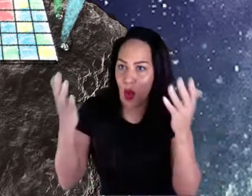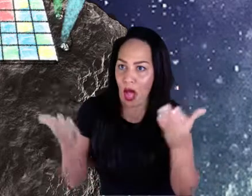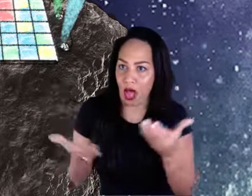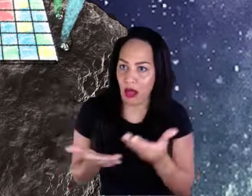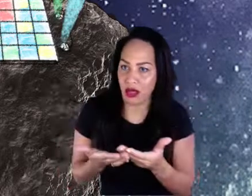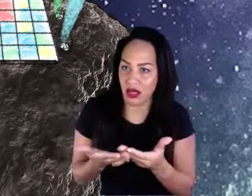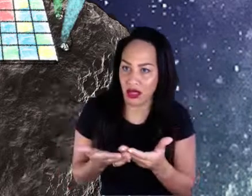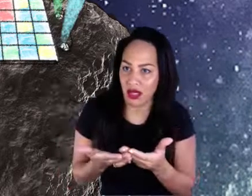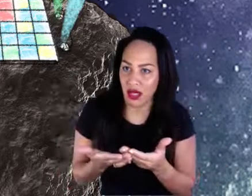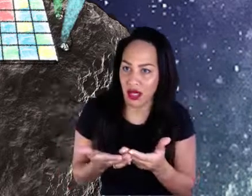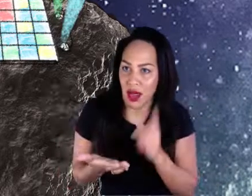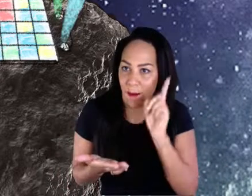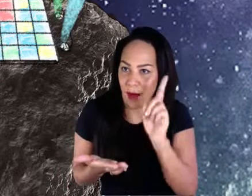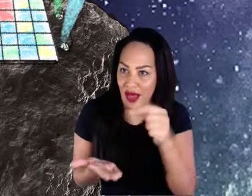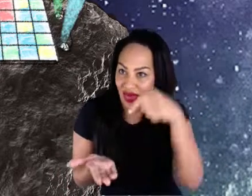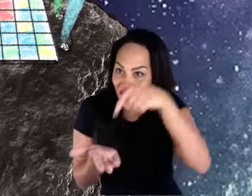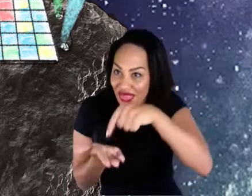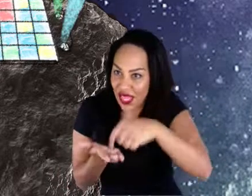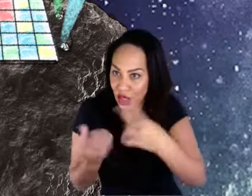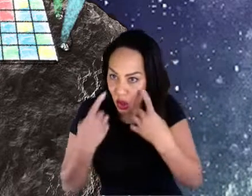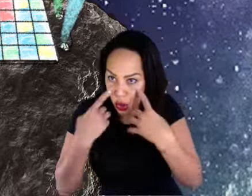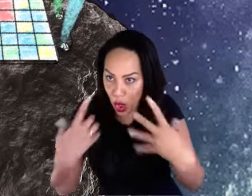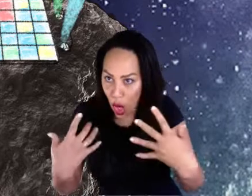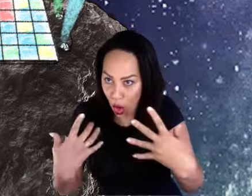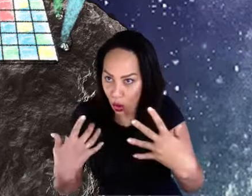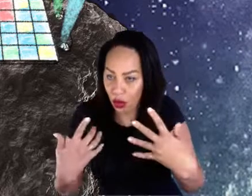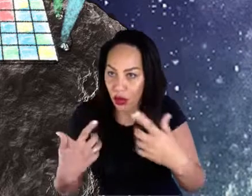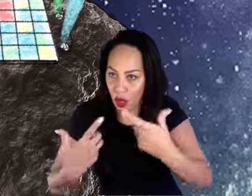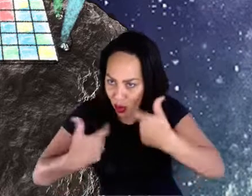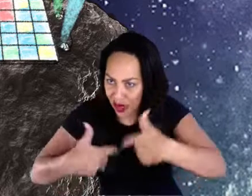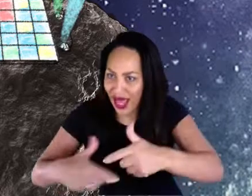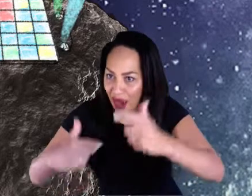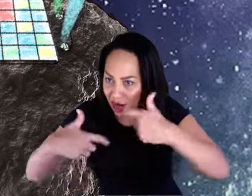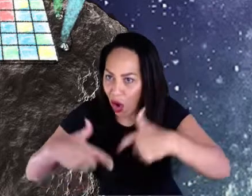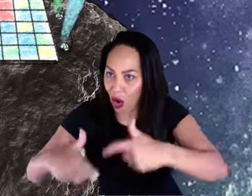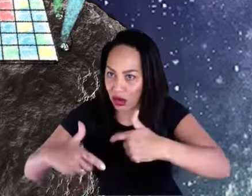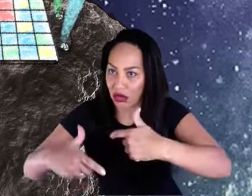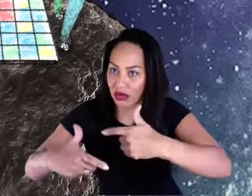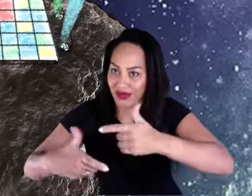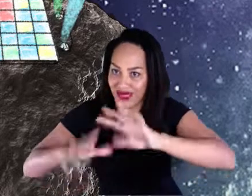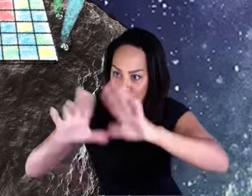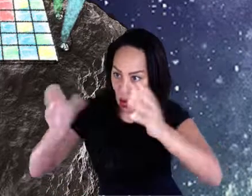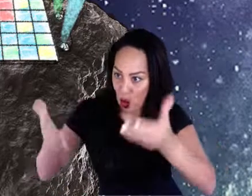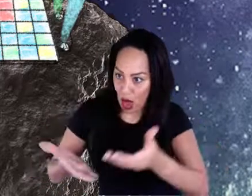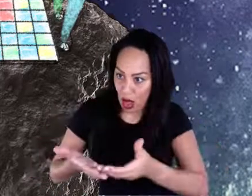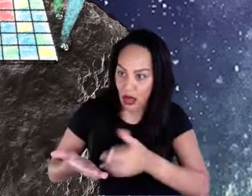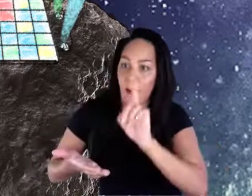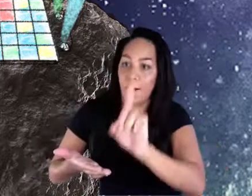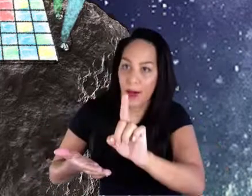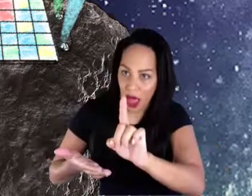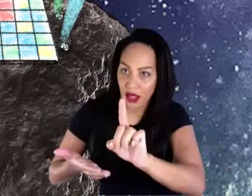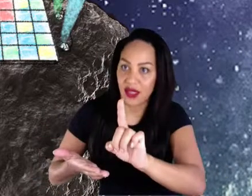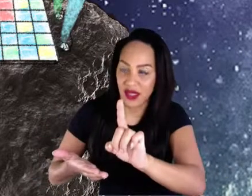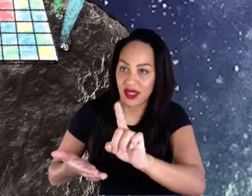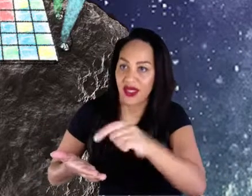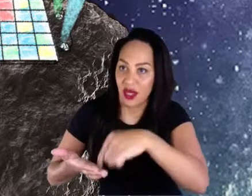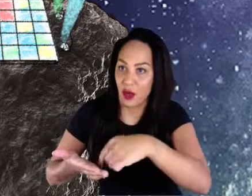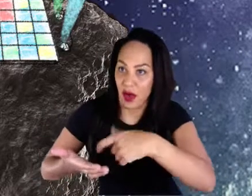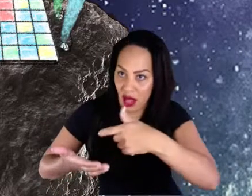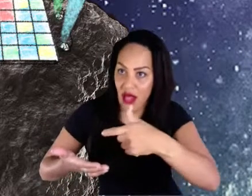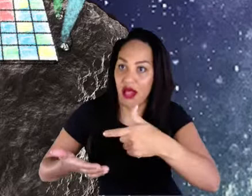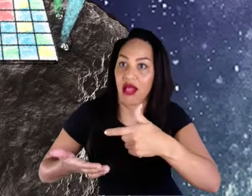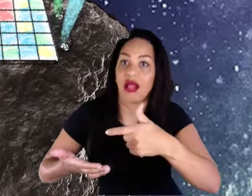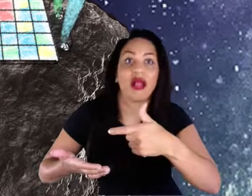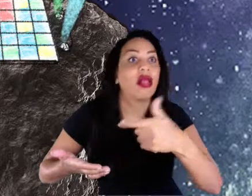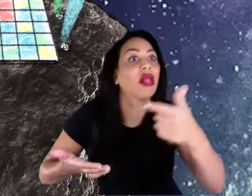that that will also will will still continue to tour, you know, when the when the world allows us to will also have shows